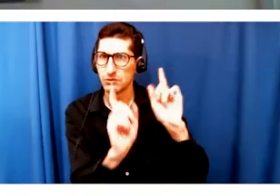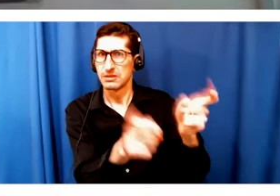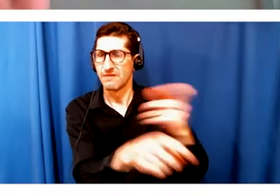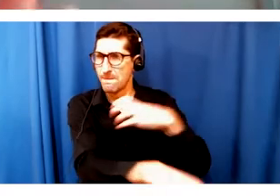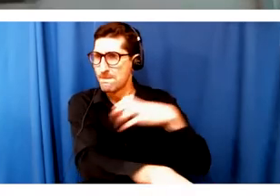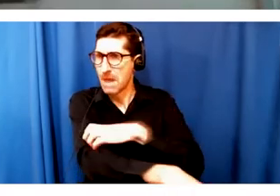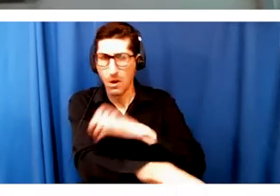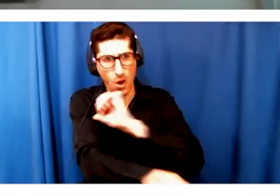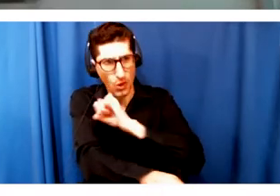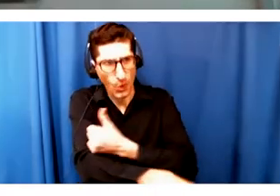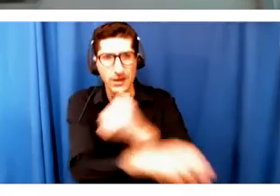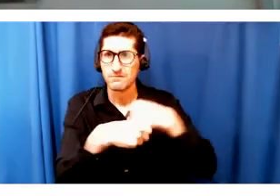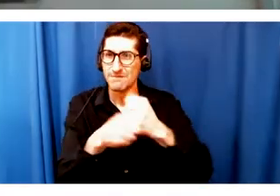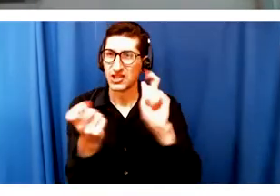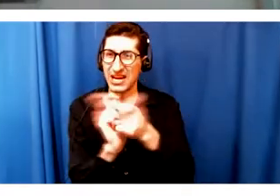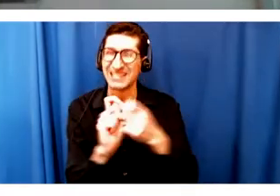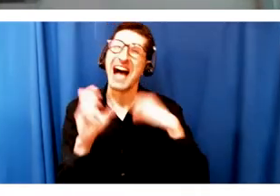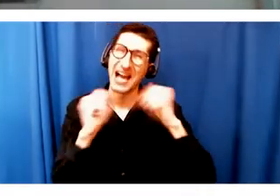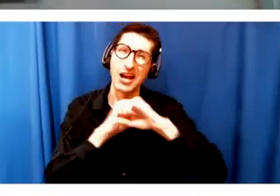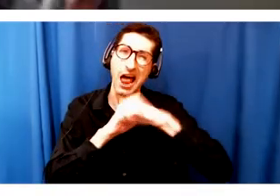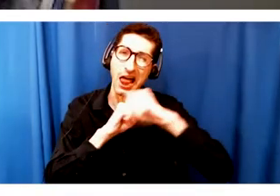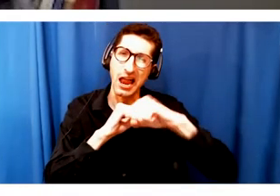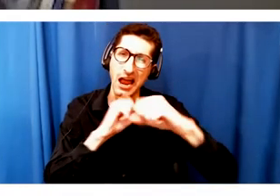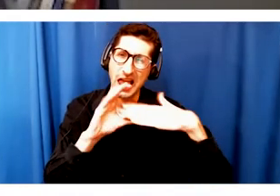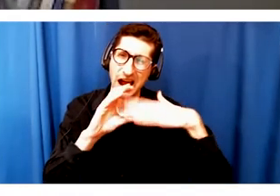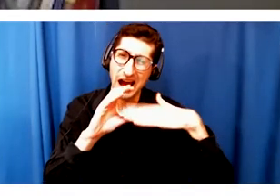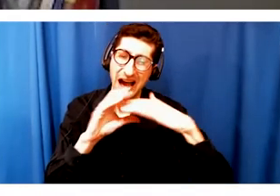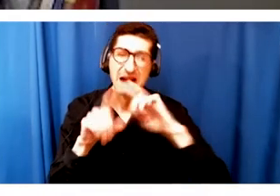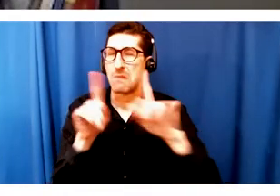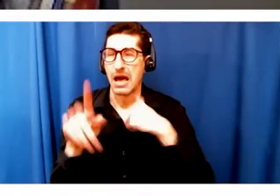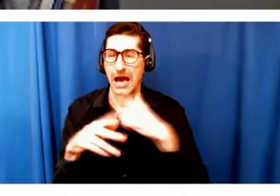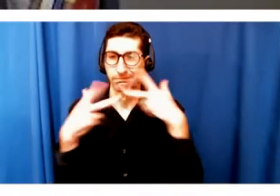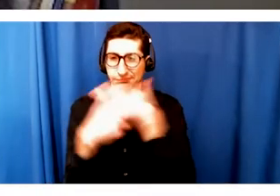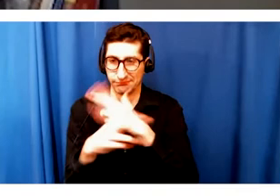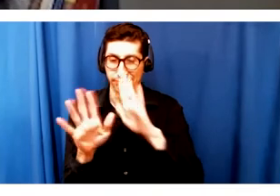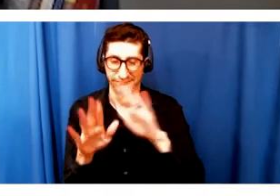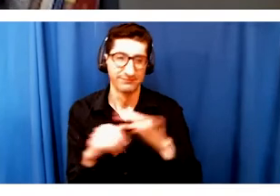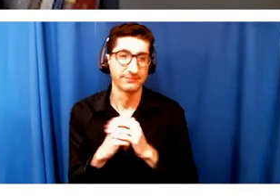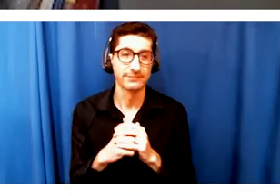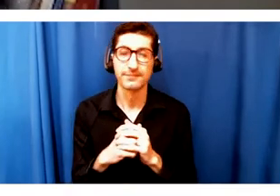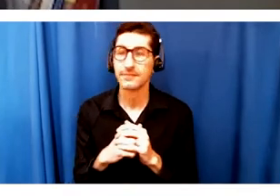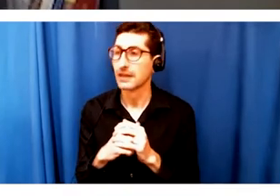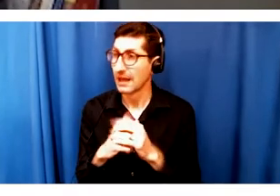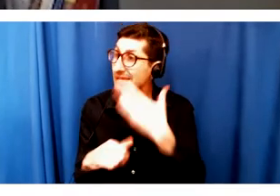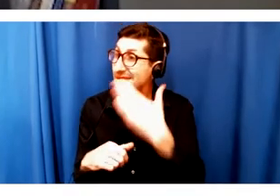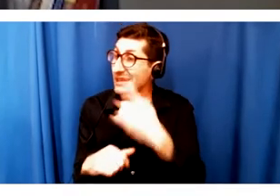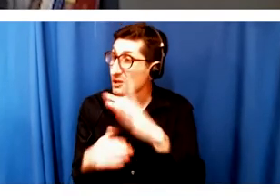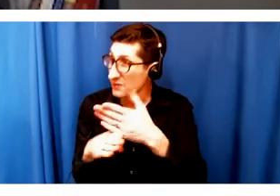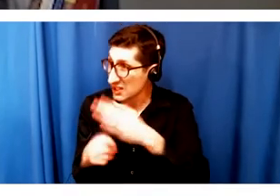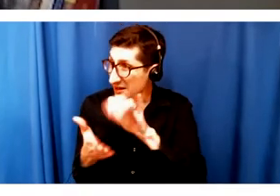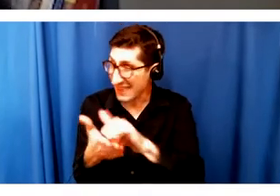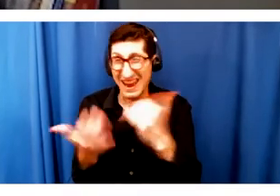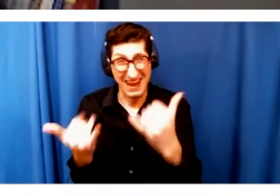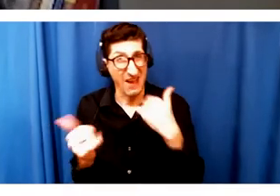But I will. I'll let someone else have the mic. Thank you for sharing all that. mean, it is the moment of the Great Rethink. And we're all being